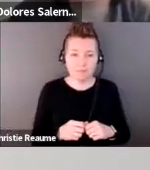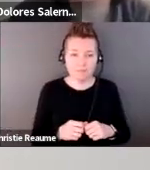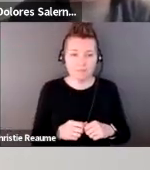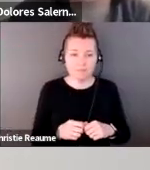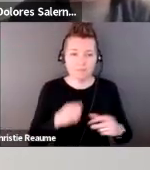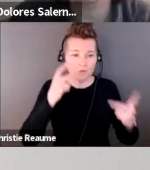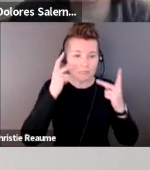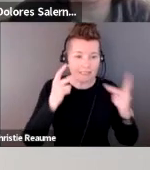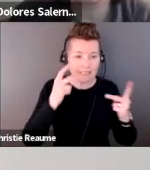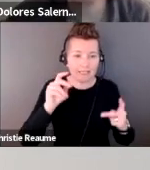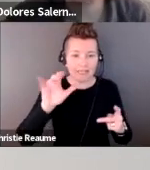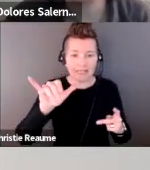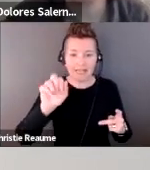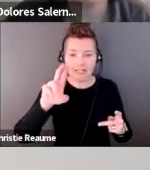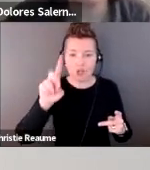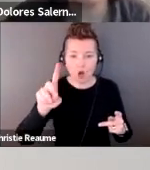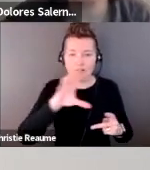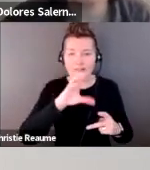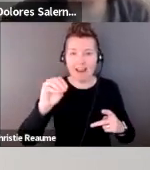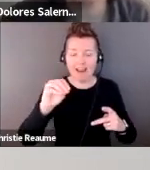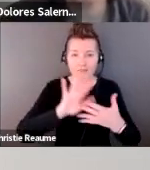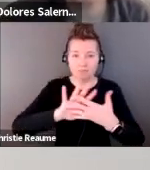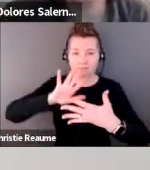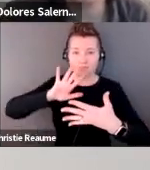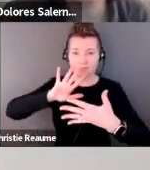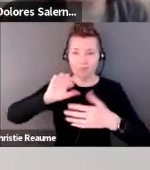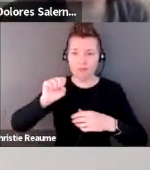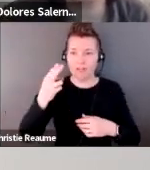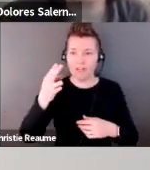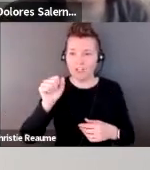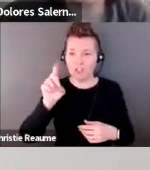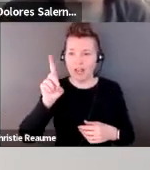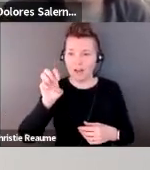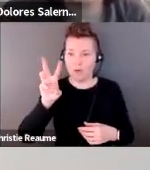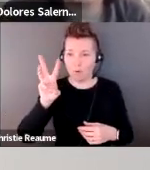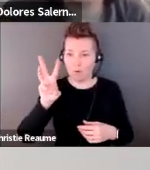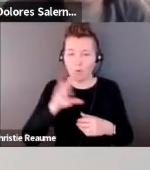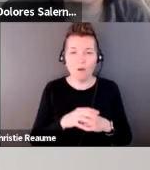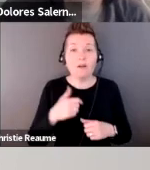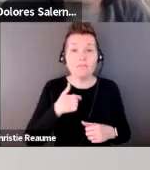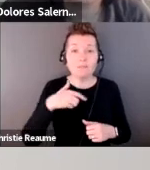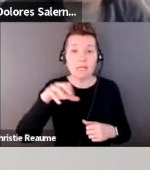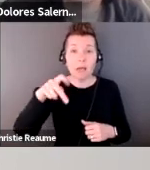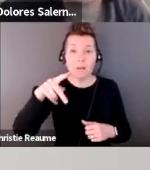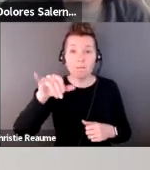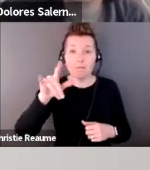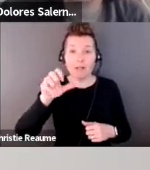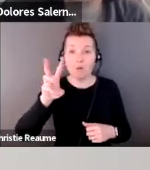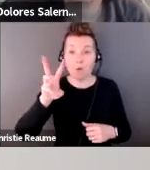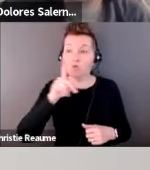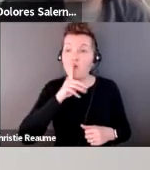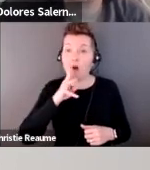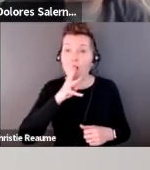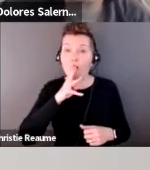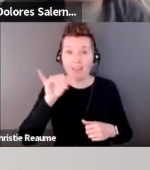casting shadows. For me pillow talk was a turning point in my thinking about how I spend time in the